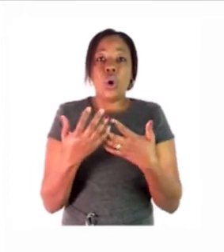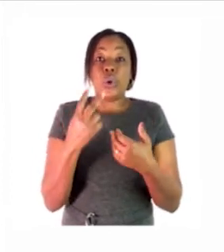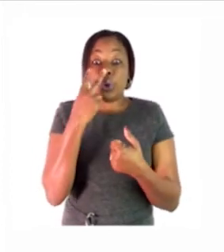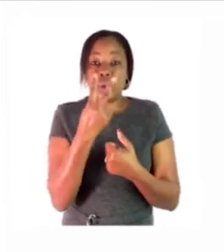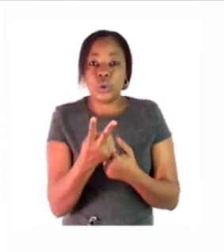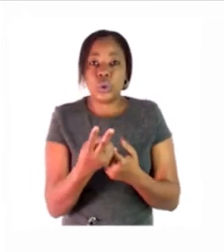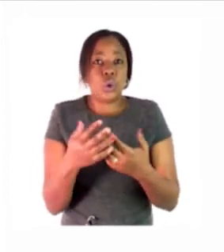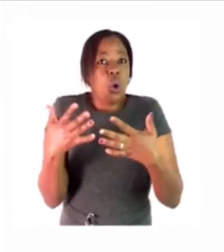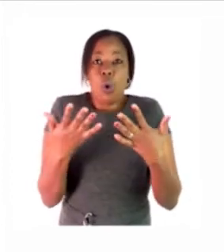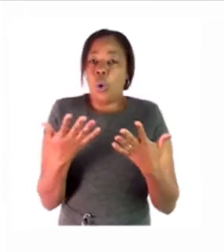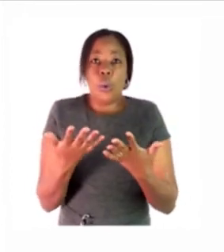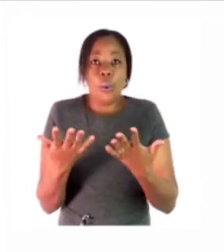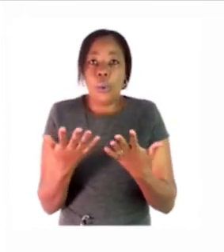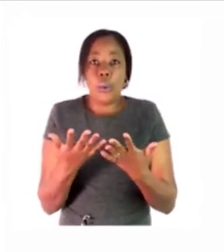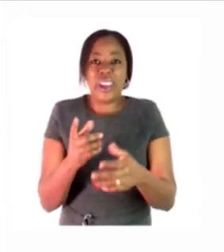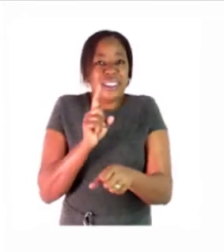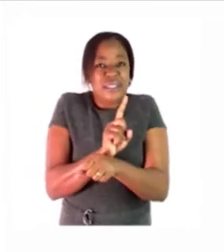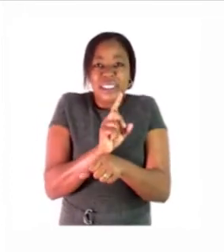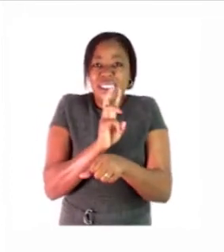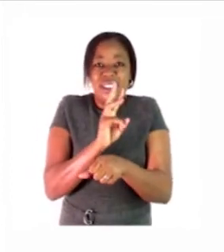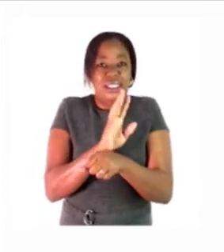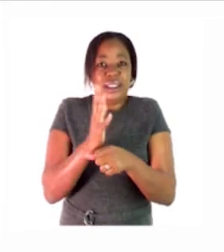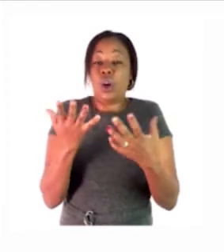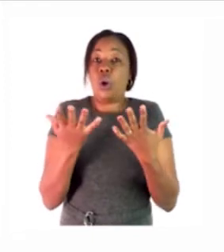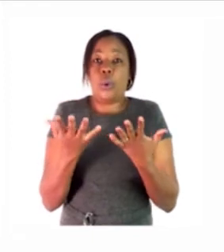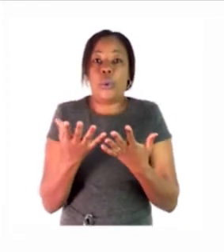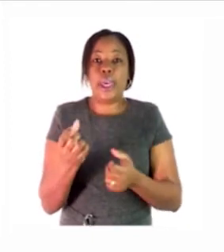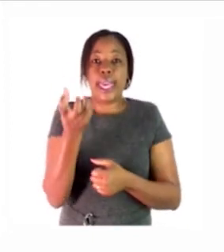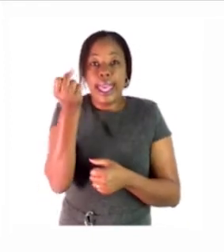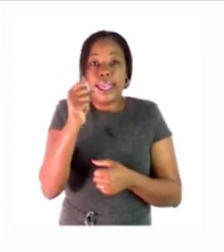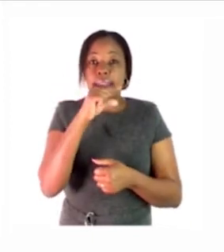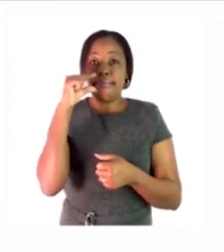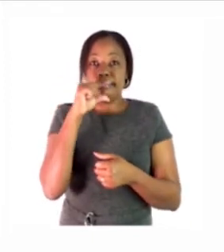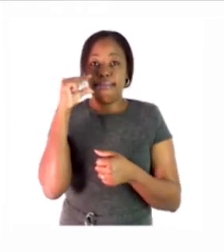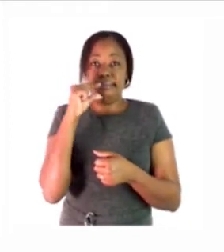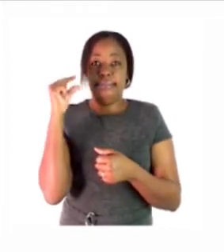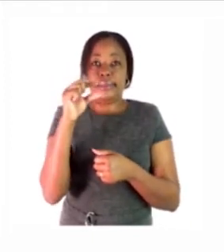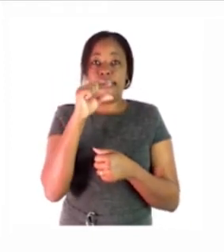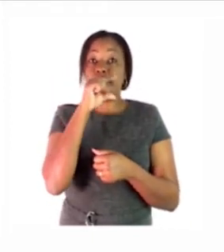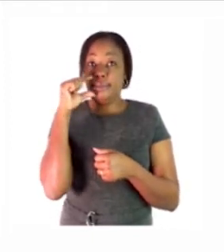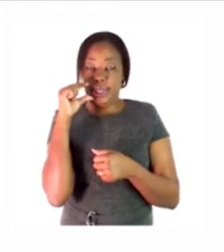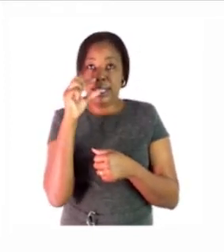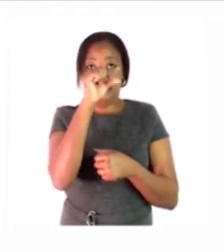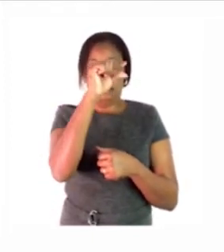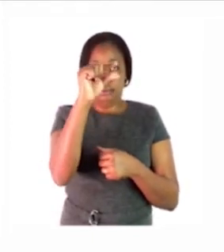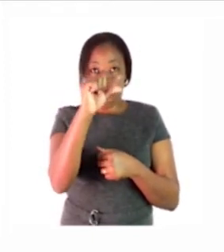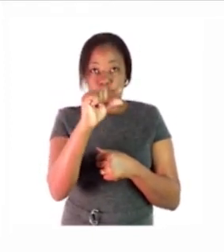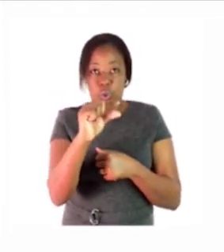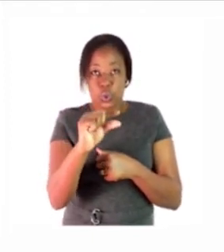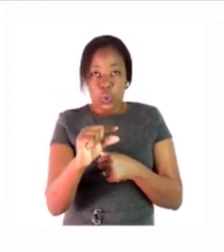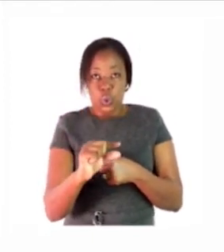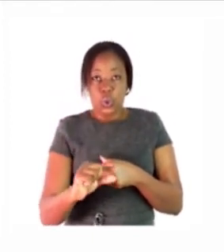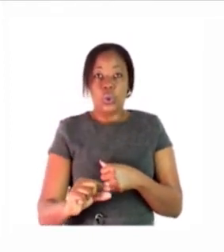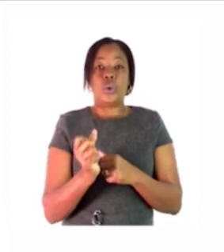all of these learners are holding they have their names next to them and therefore you just have to check the name of a learner